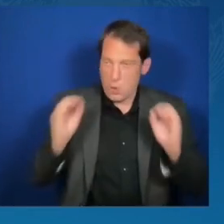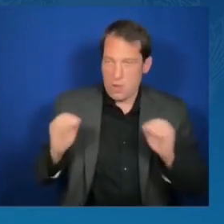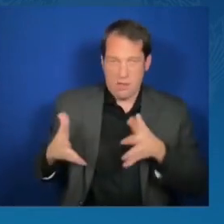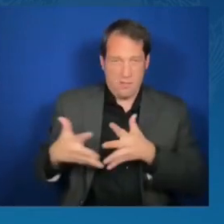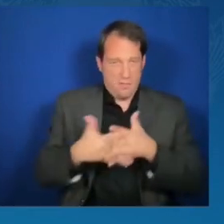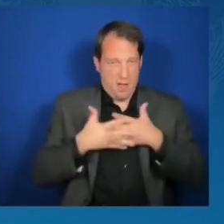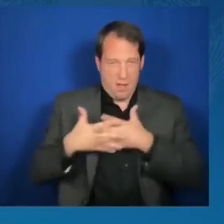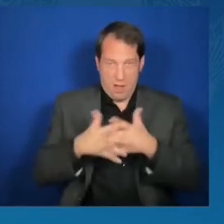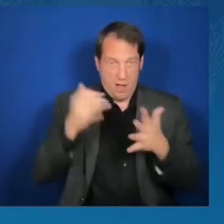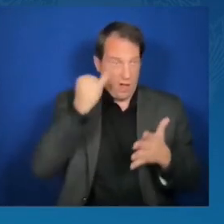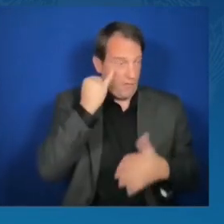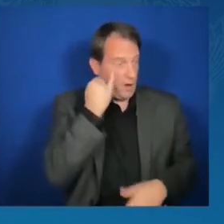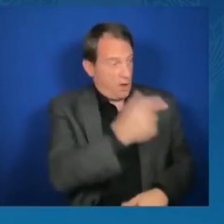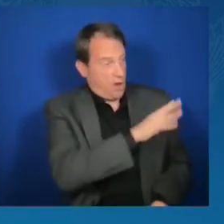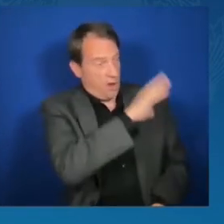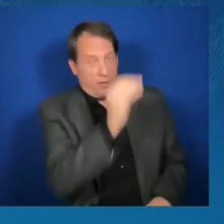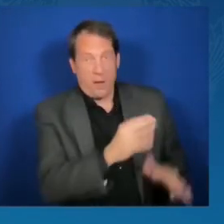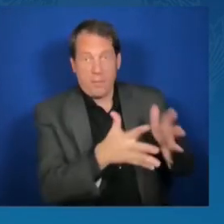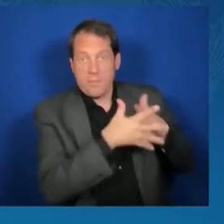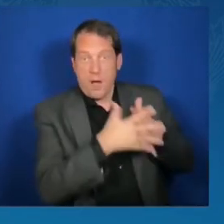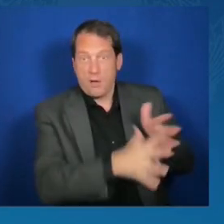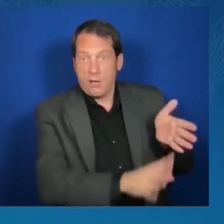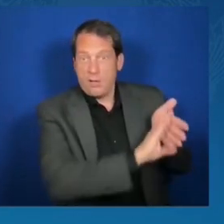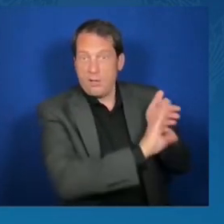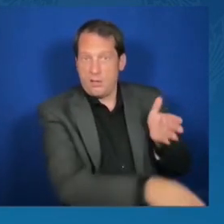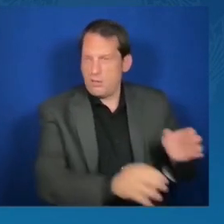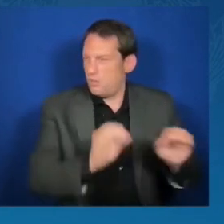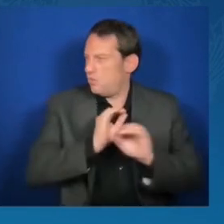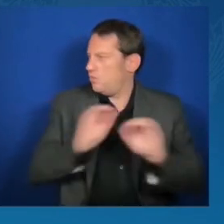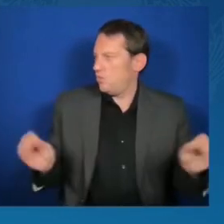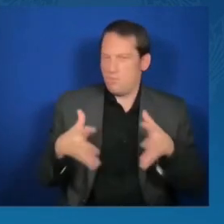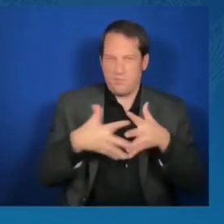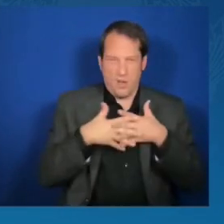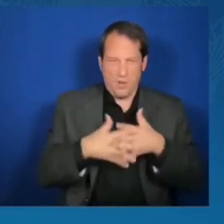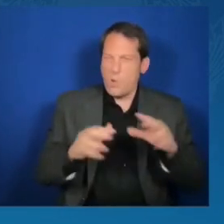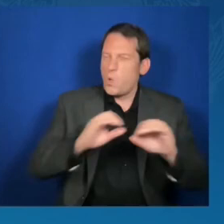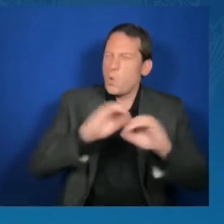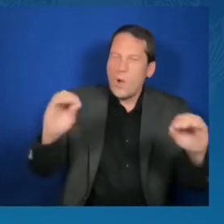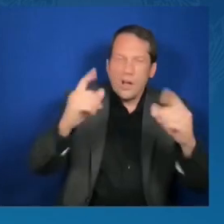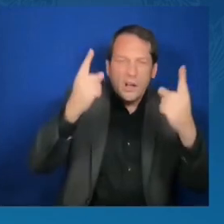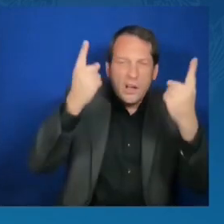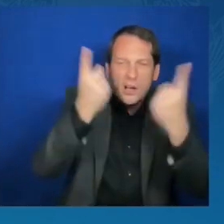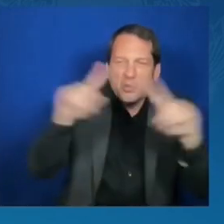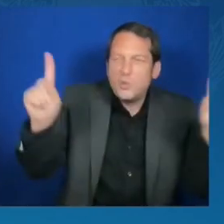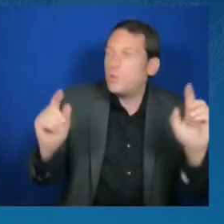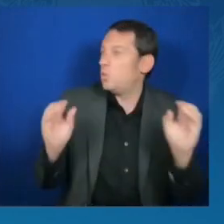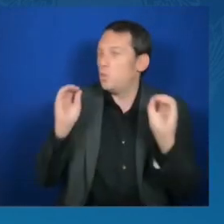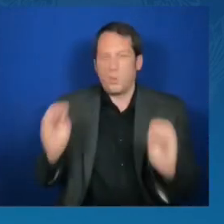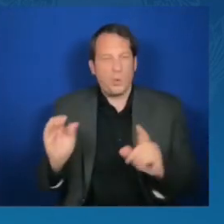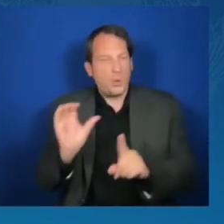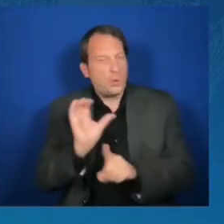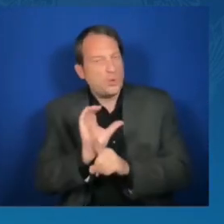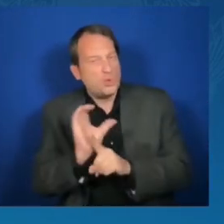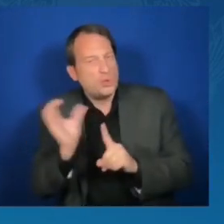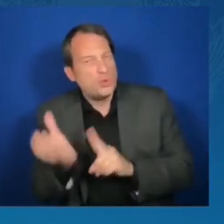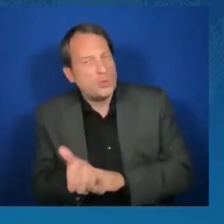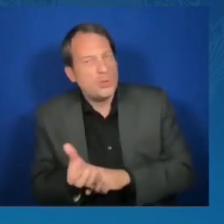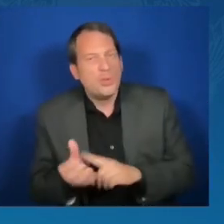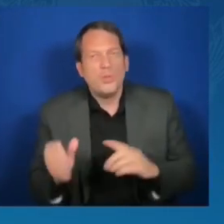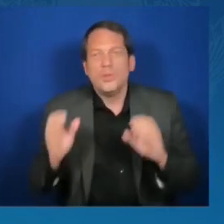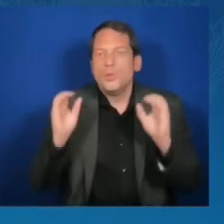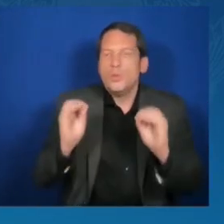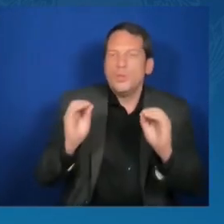accomplishments. There would be no culture. There would be no tragedy. There would be no glory. There would be no